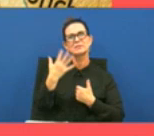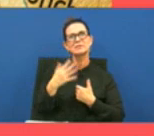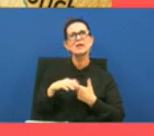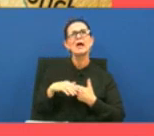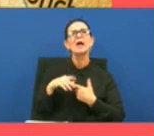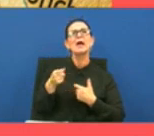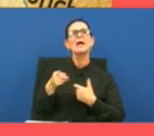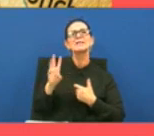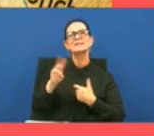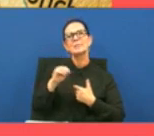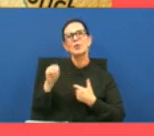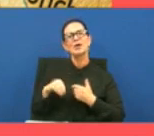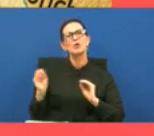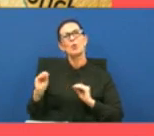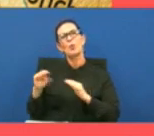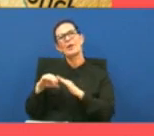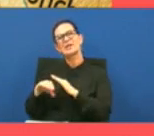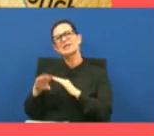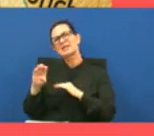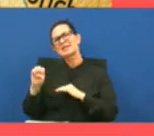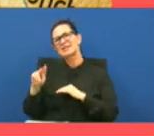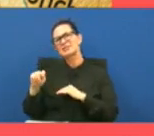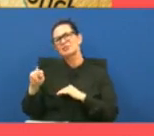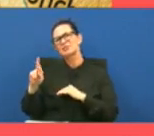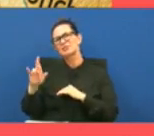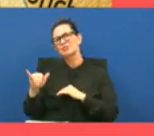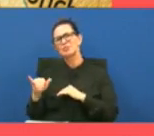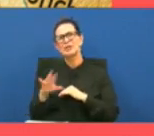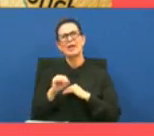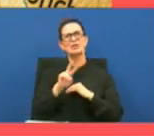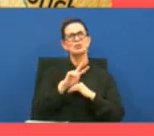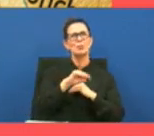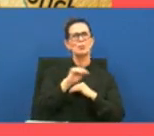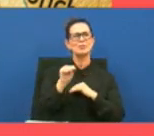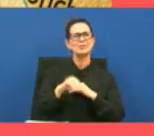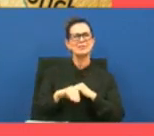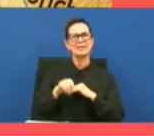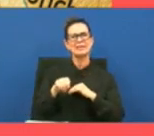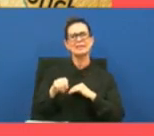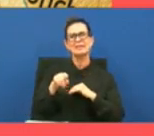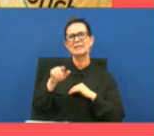um we're working on that and then two percent are asian next slide